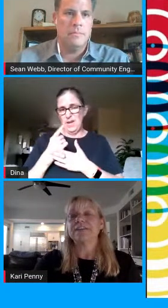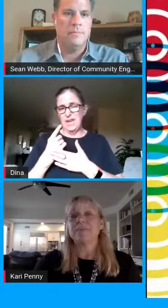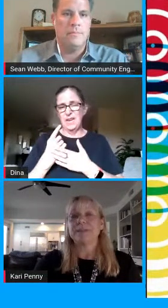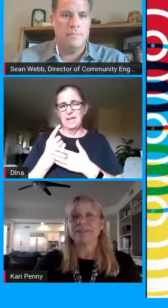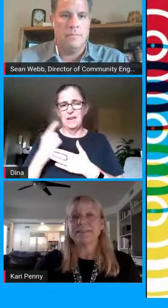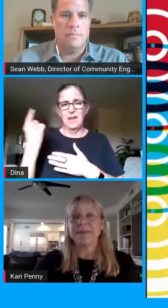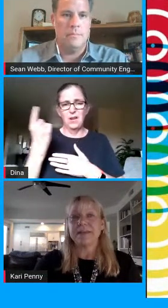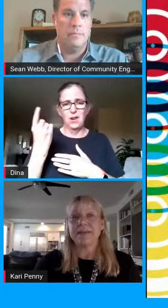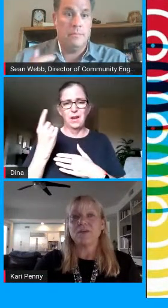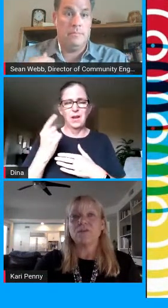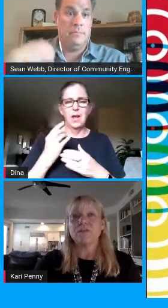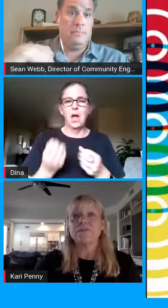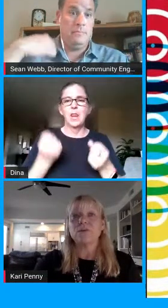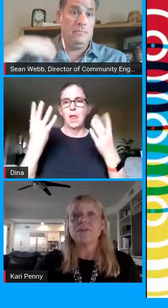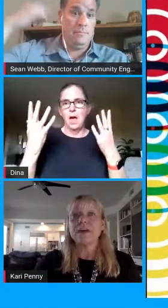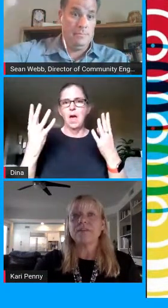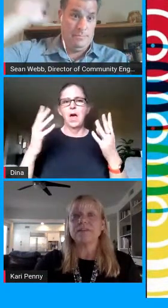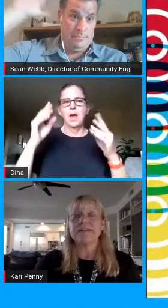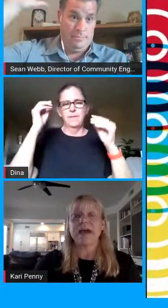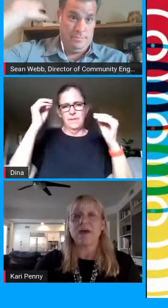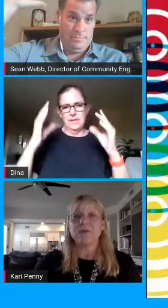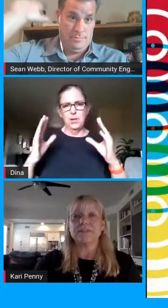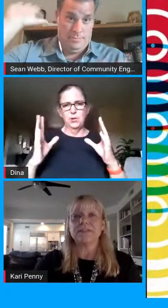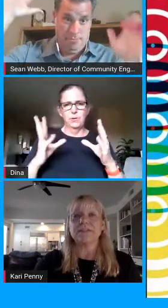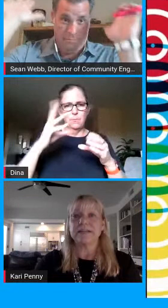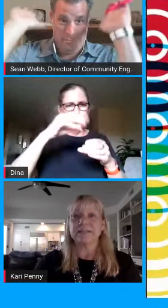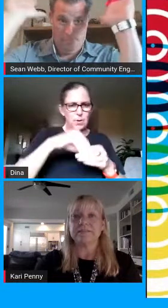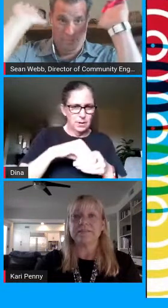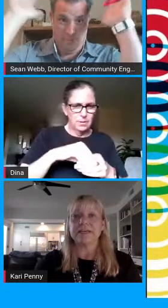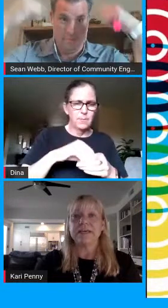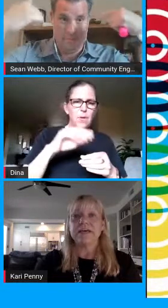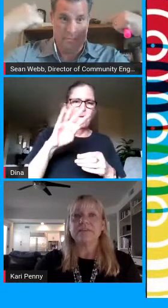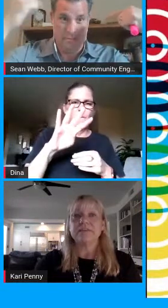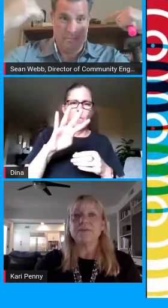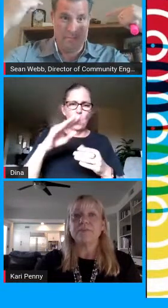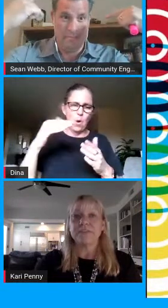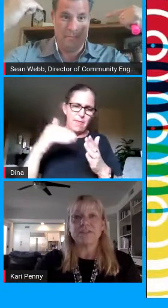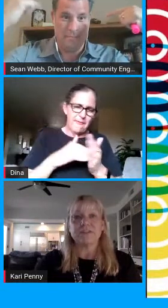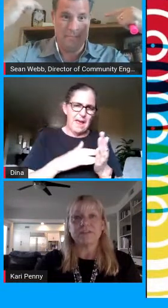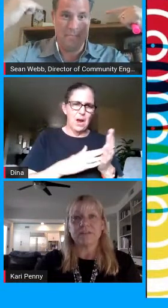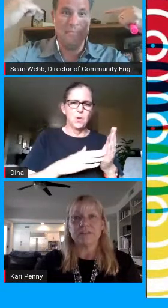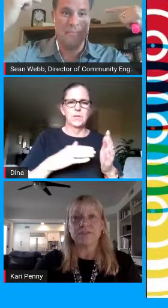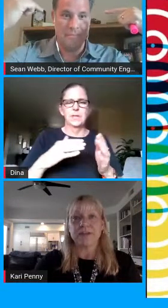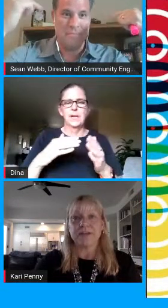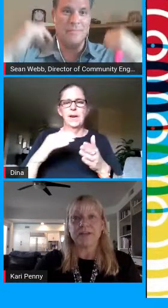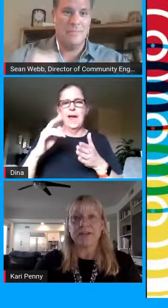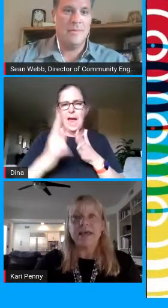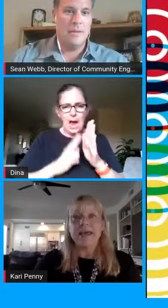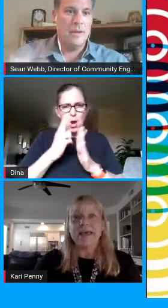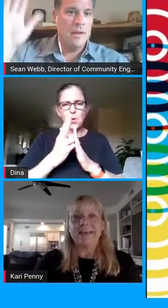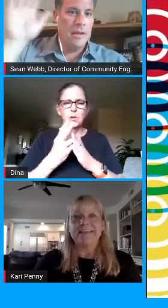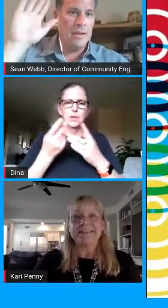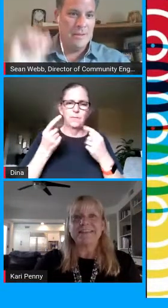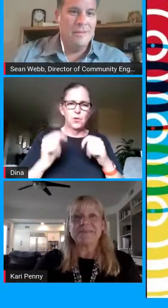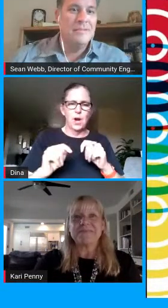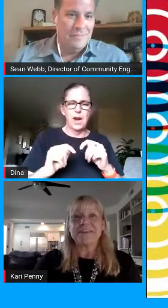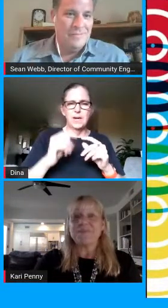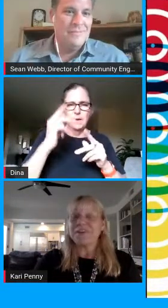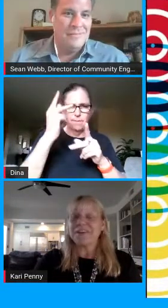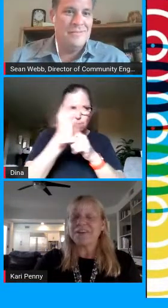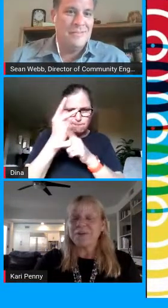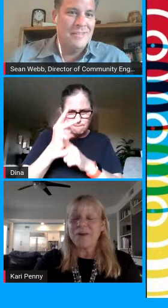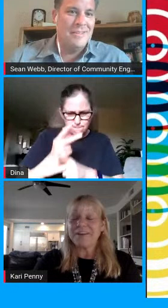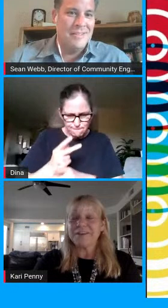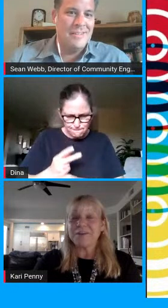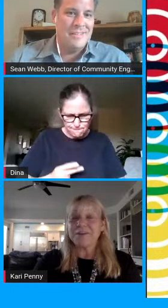educators have participated in over 4 000 hours collectively of professional development training and um